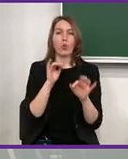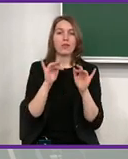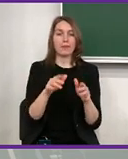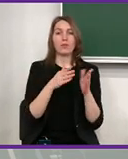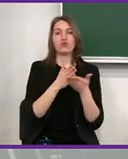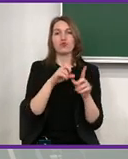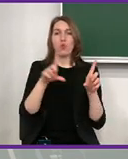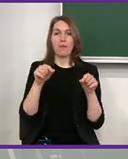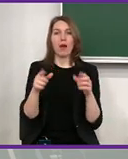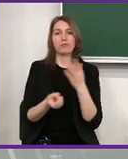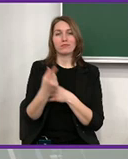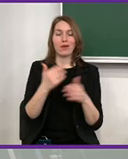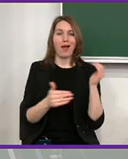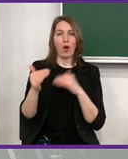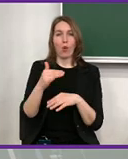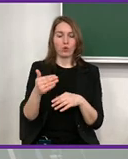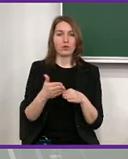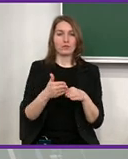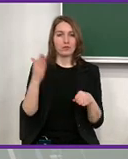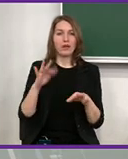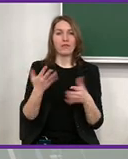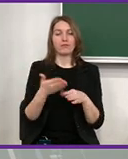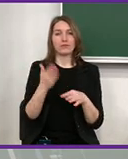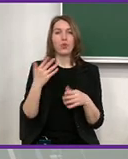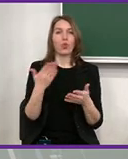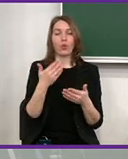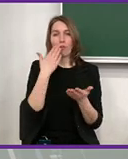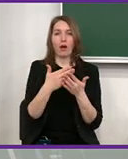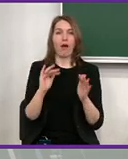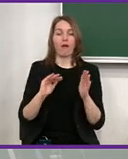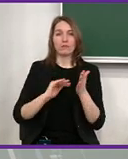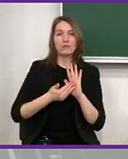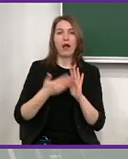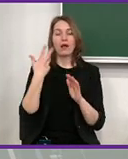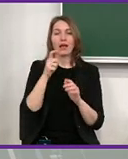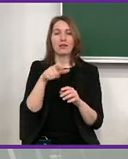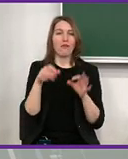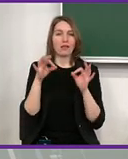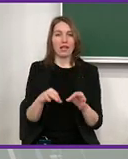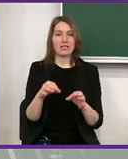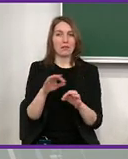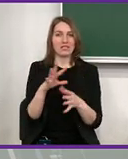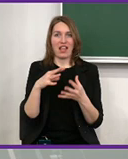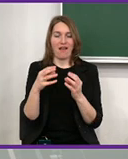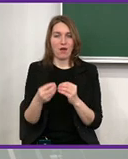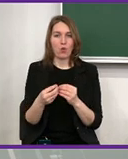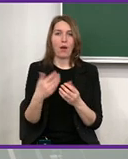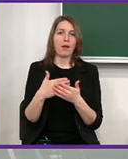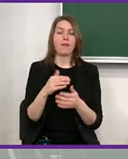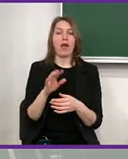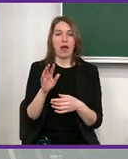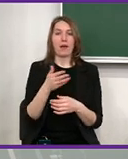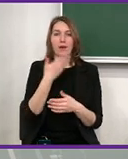areas, tried to understand where we could have higher risks or risks that would